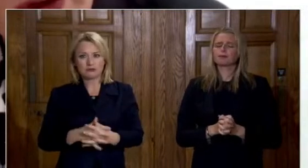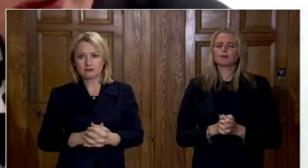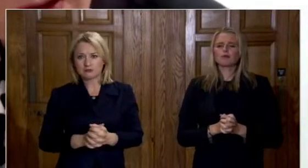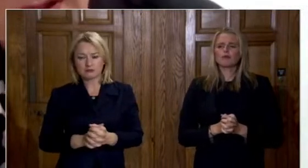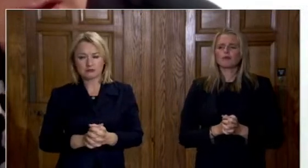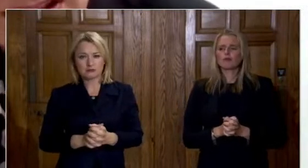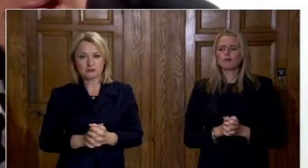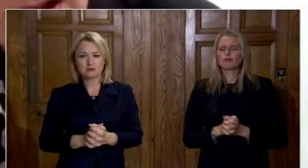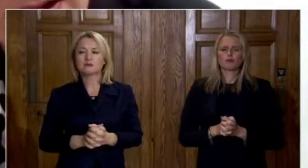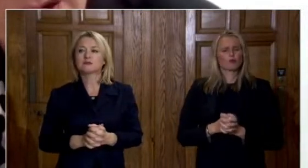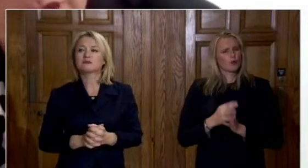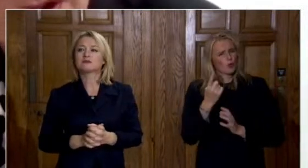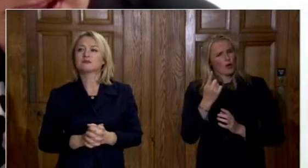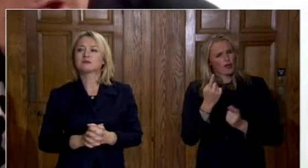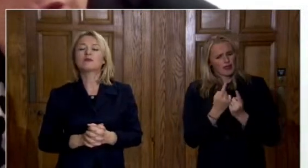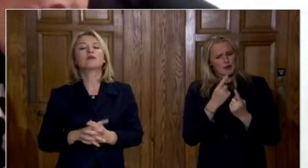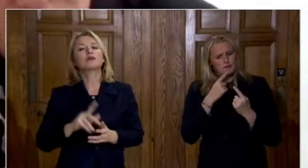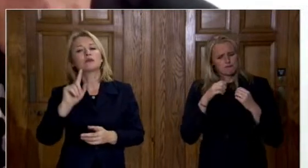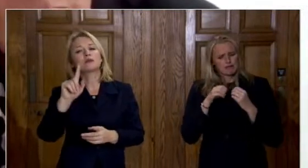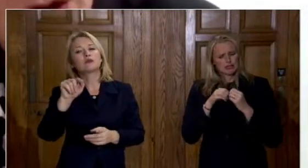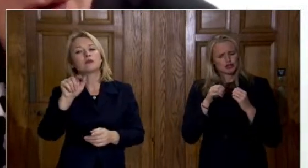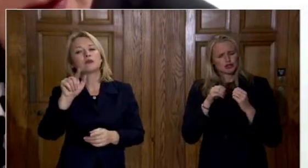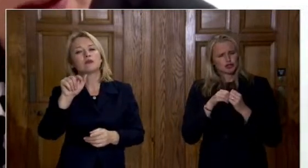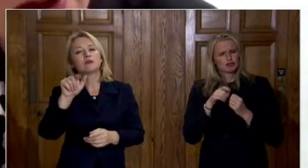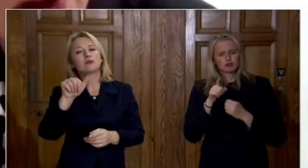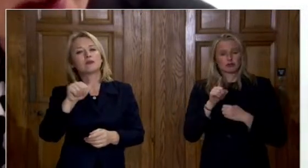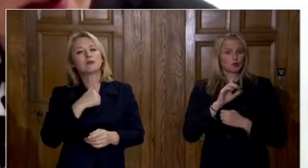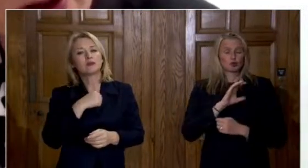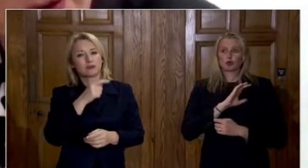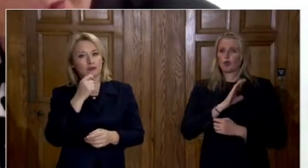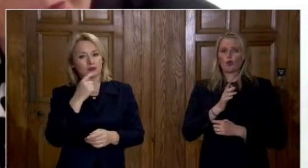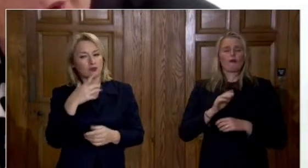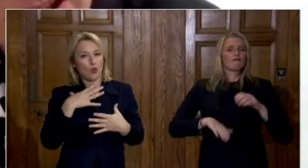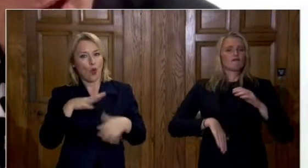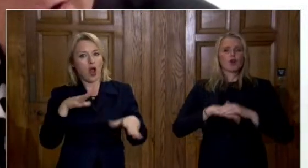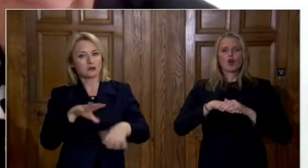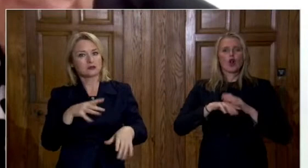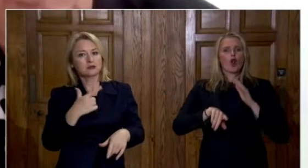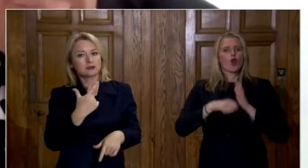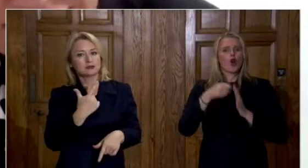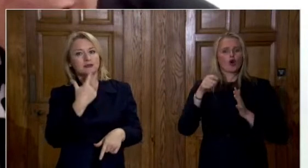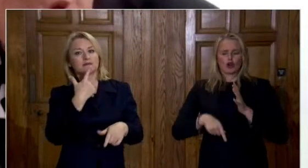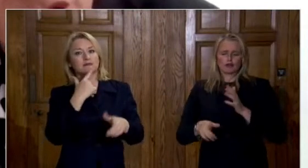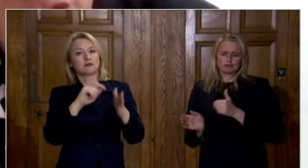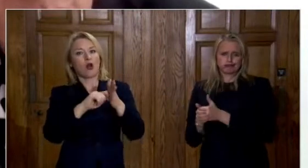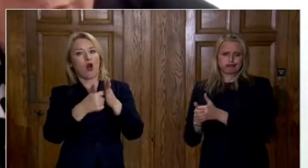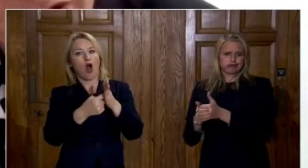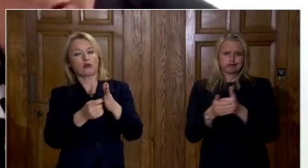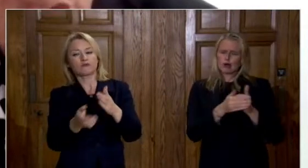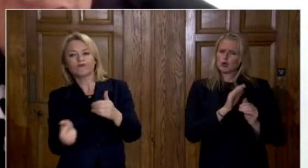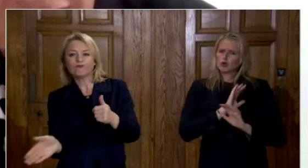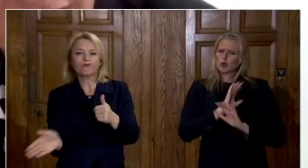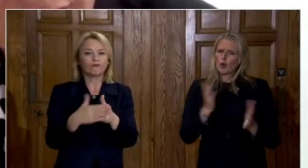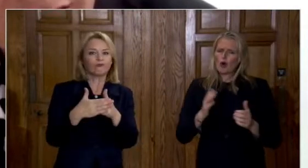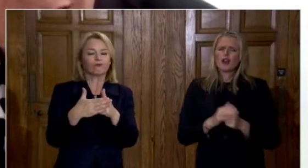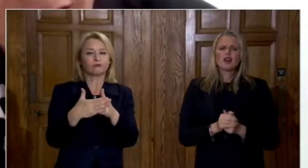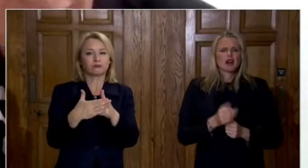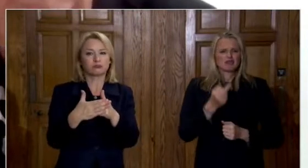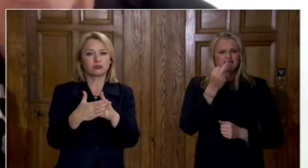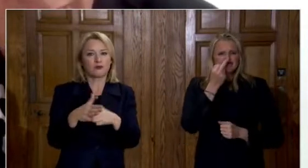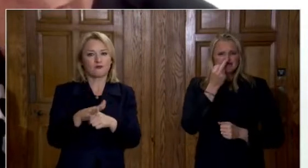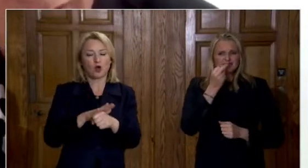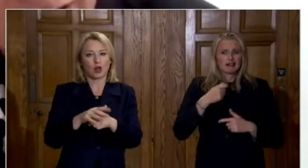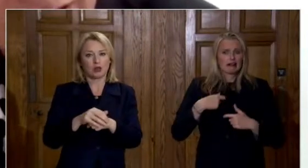one thing that you said was that you don't want to go into lockdown but if we continue with this trend